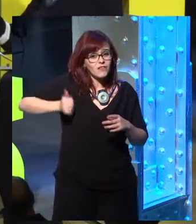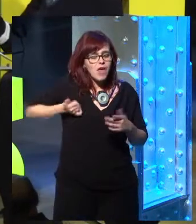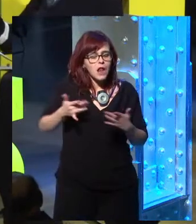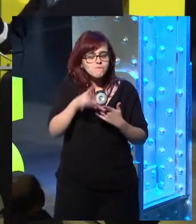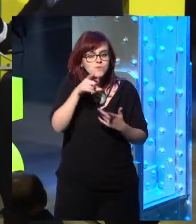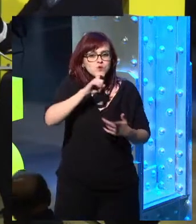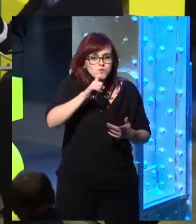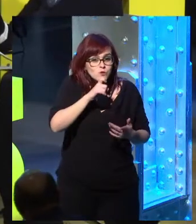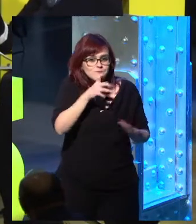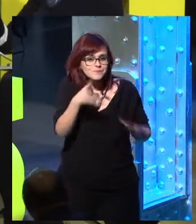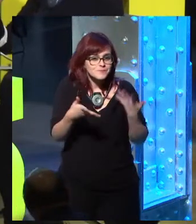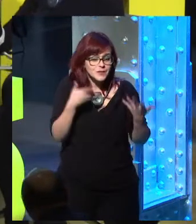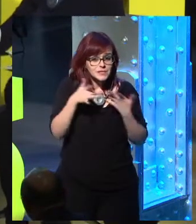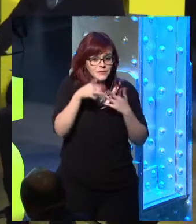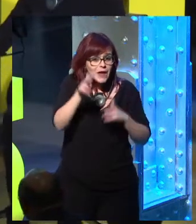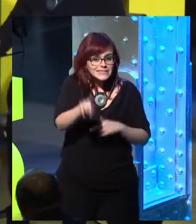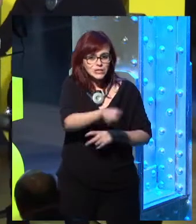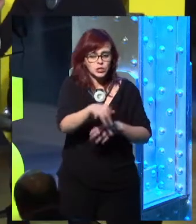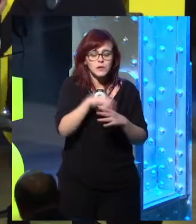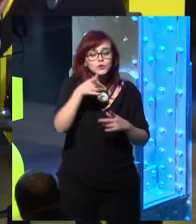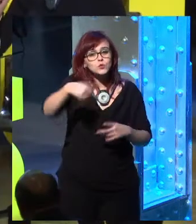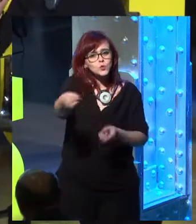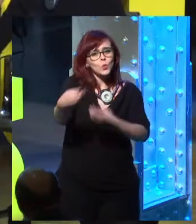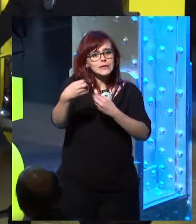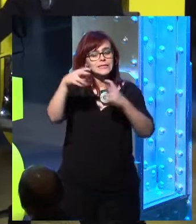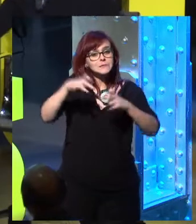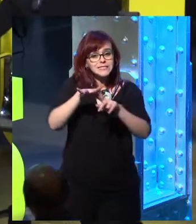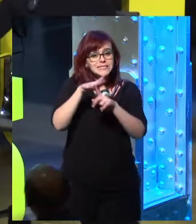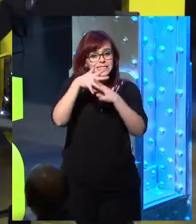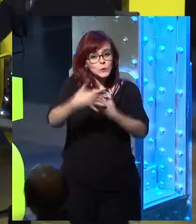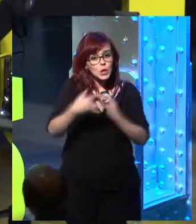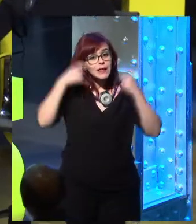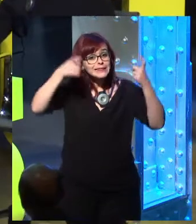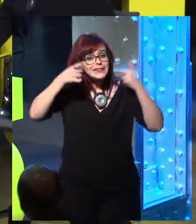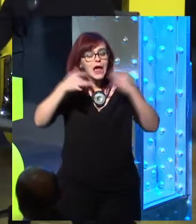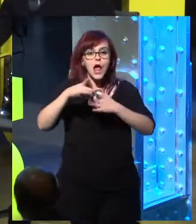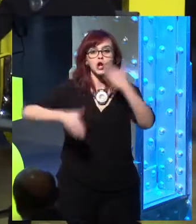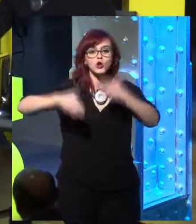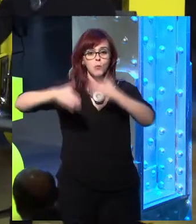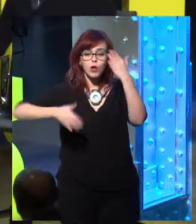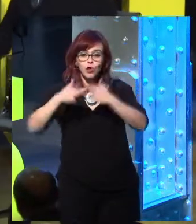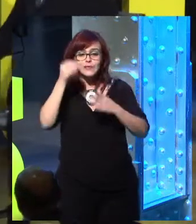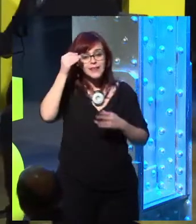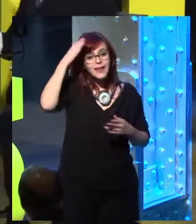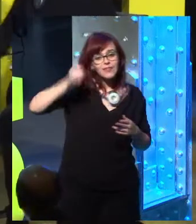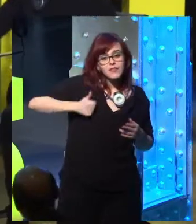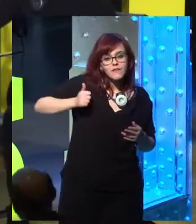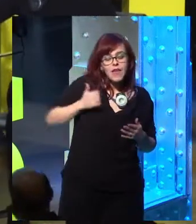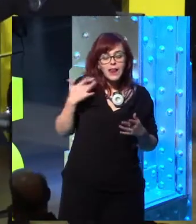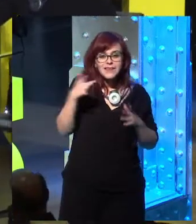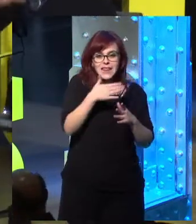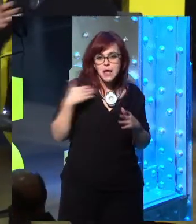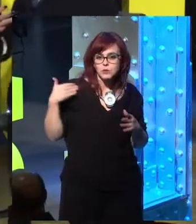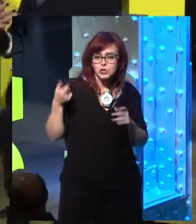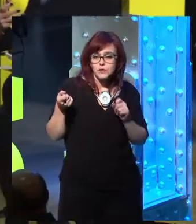saying that, in some way, we have tried that robots, or AI, artificial intelligence,